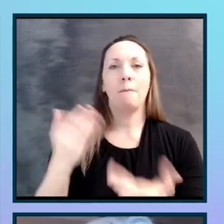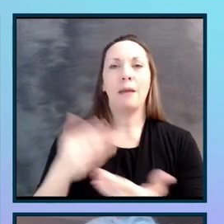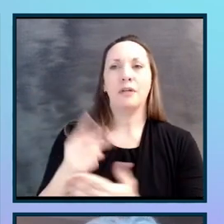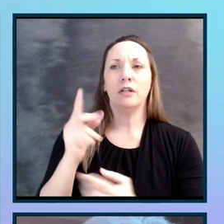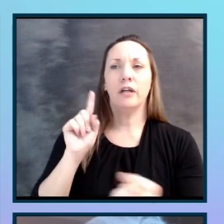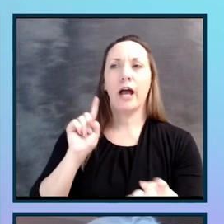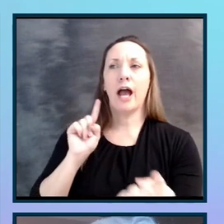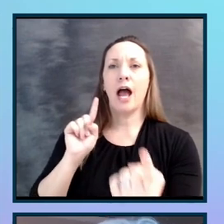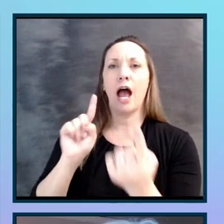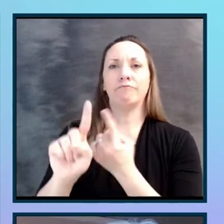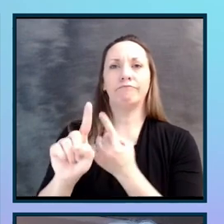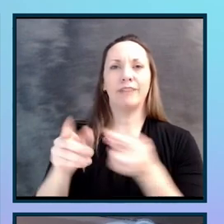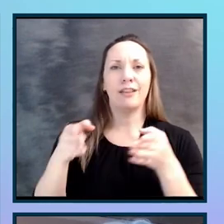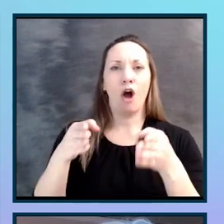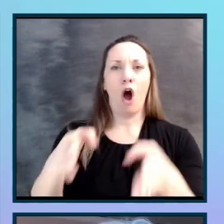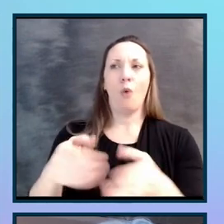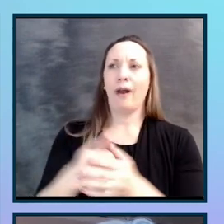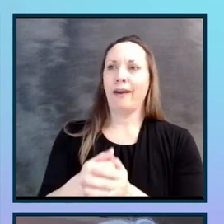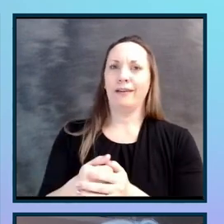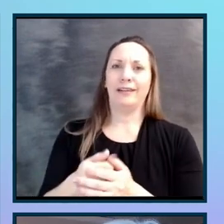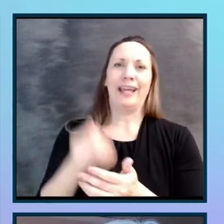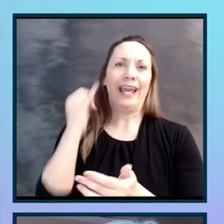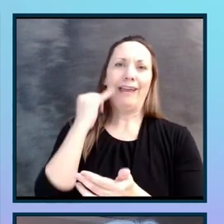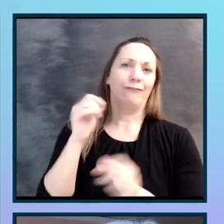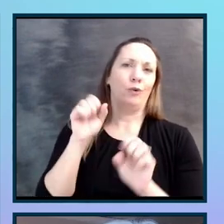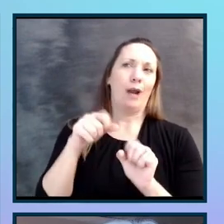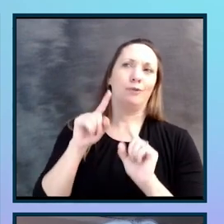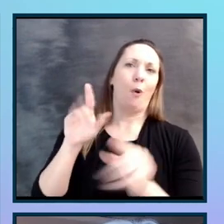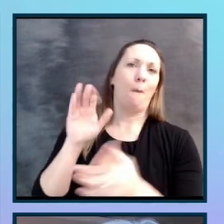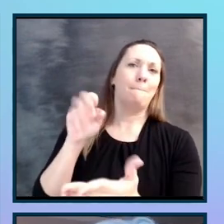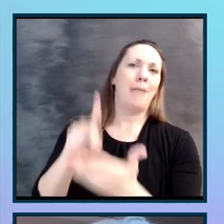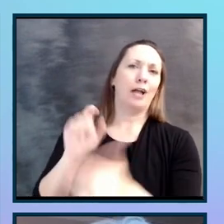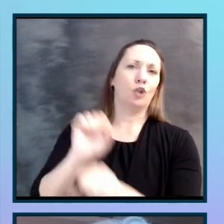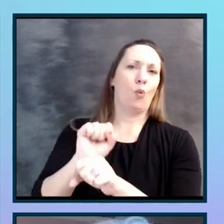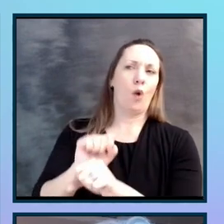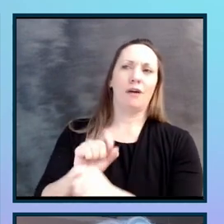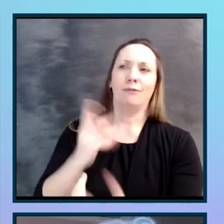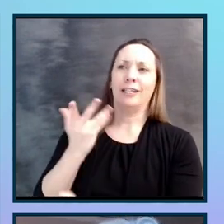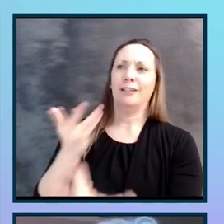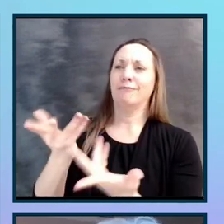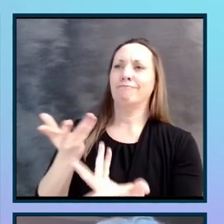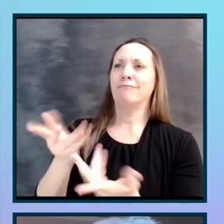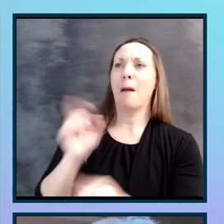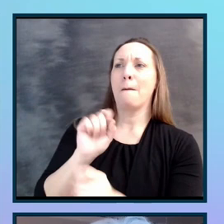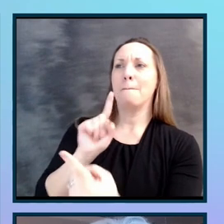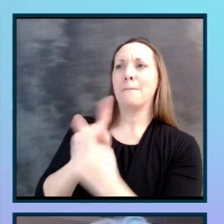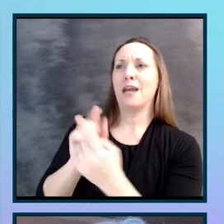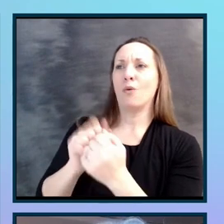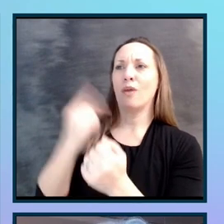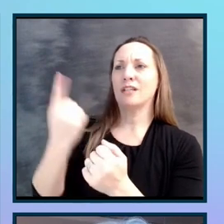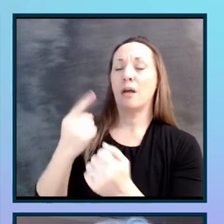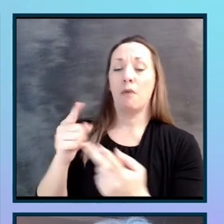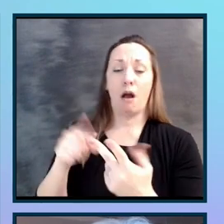hall, if you're lucky enough to be back at work, if you want to be, whether it's a letter, whatever it is, there's the topic